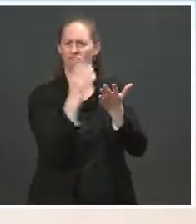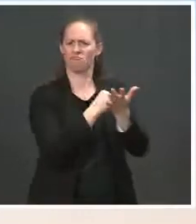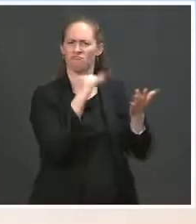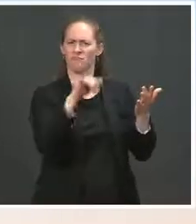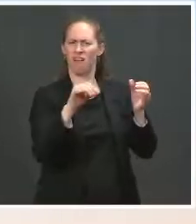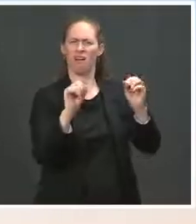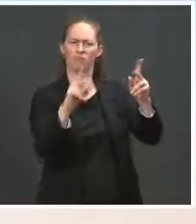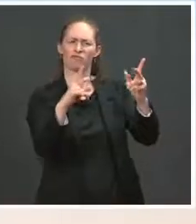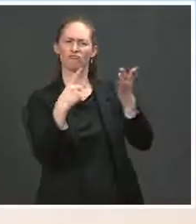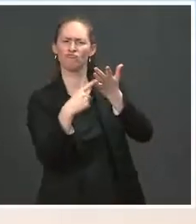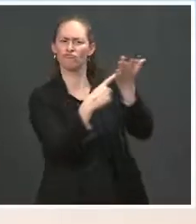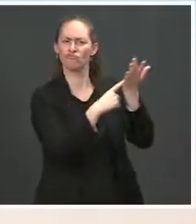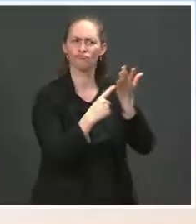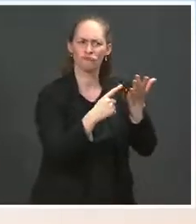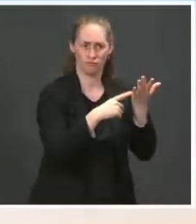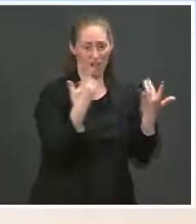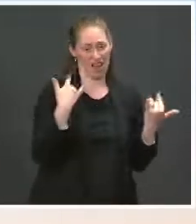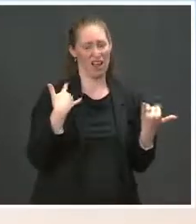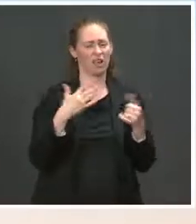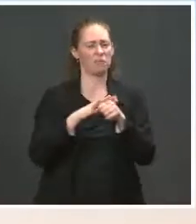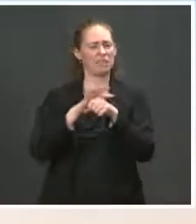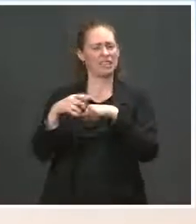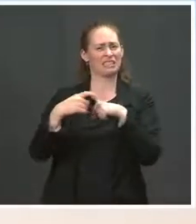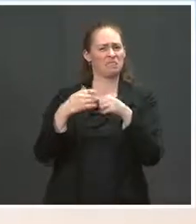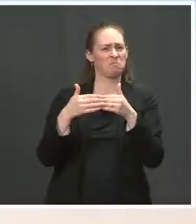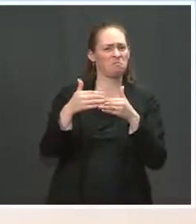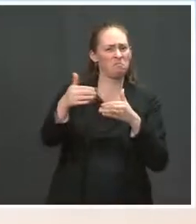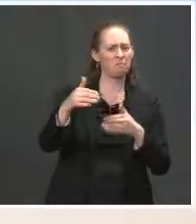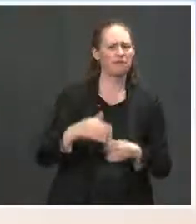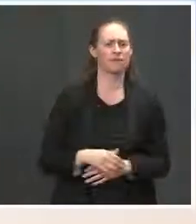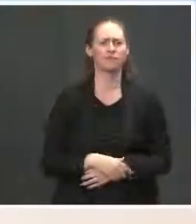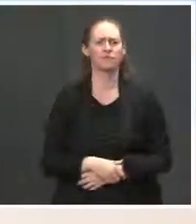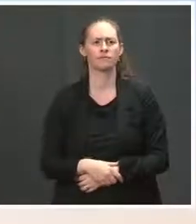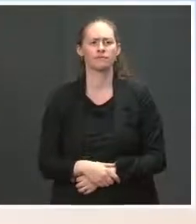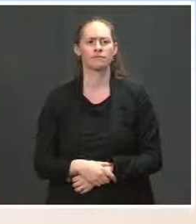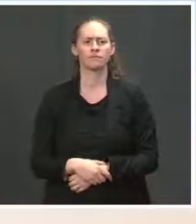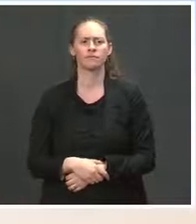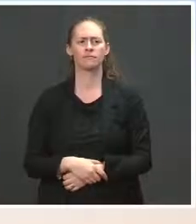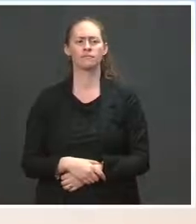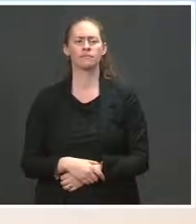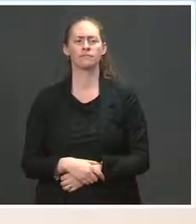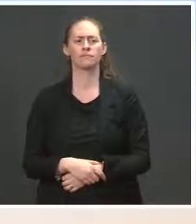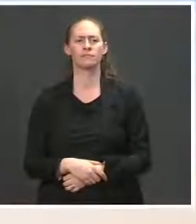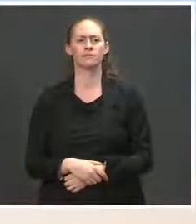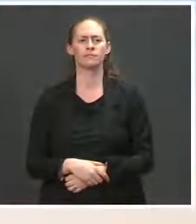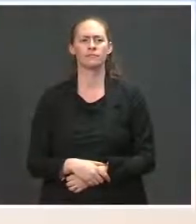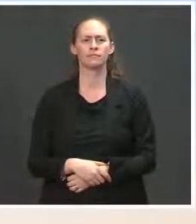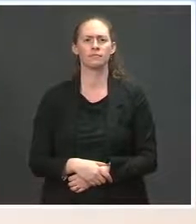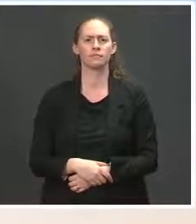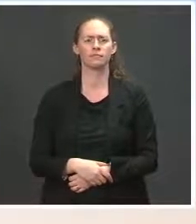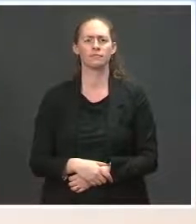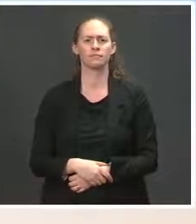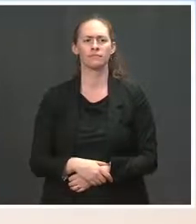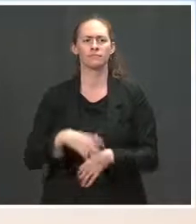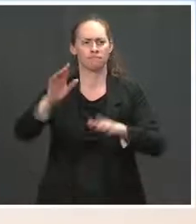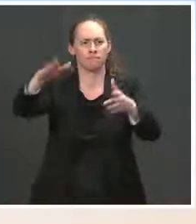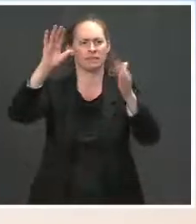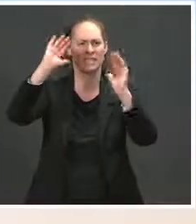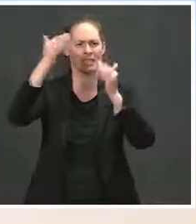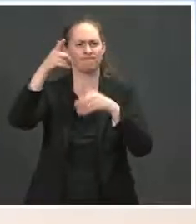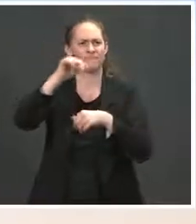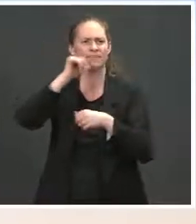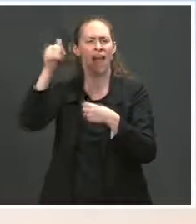time available. The It's now been pretty widely reported that you're not going to be including a big health coverage expansion